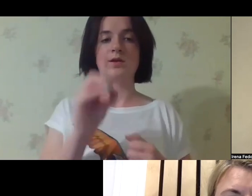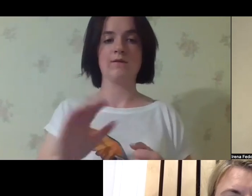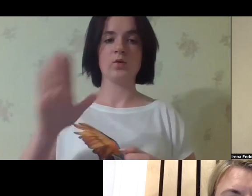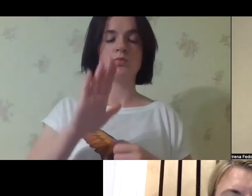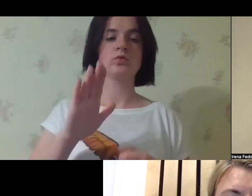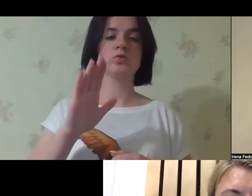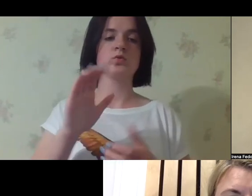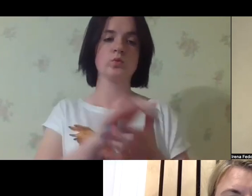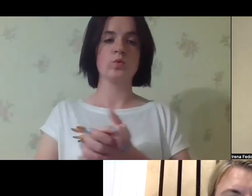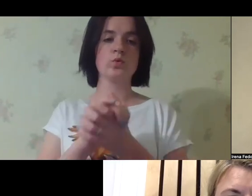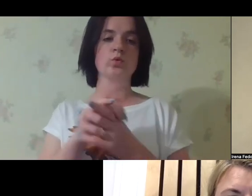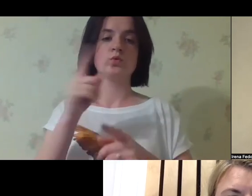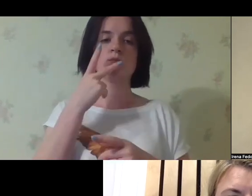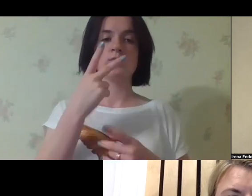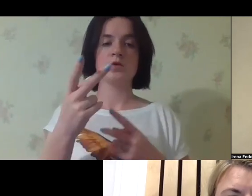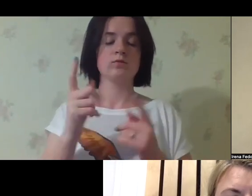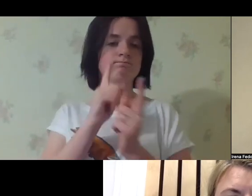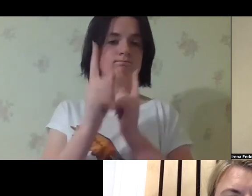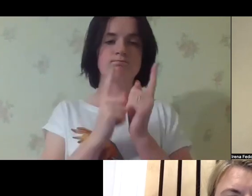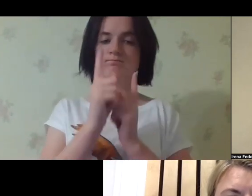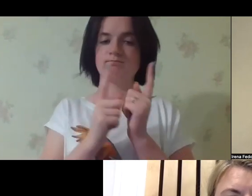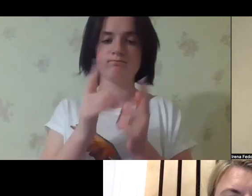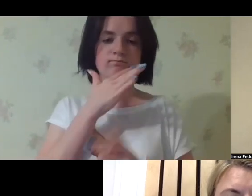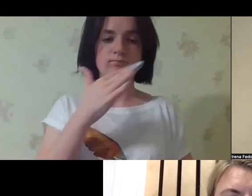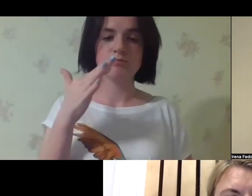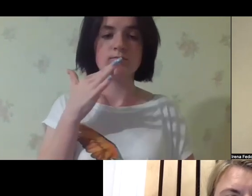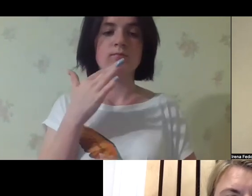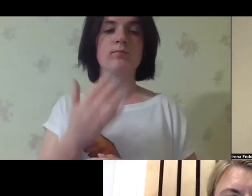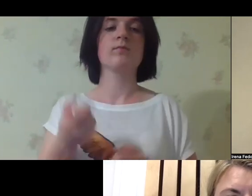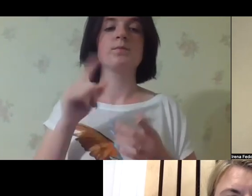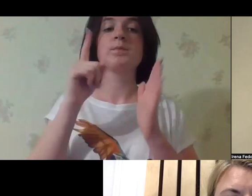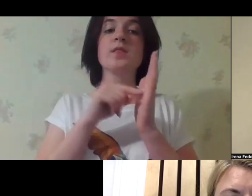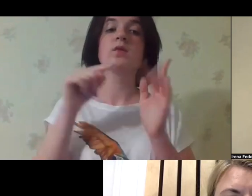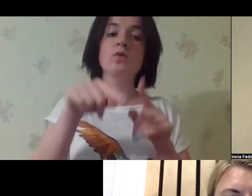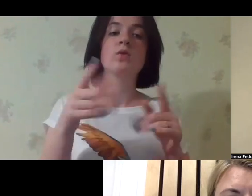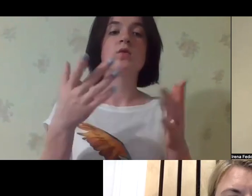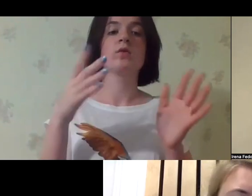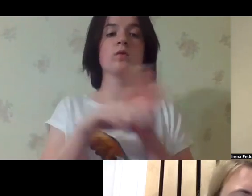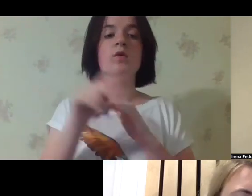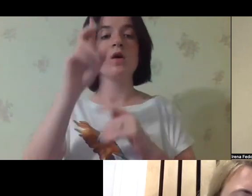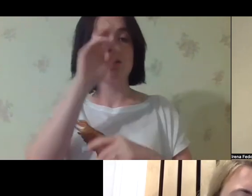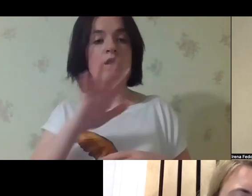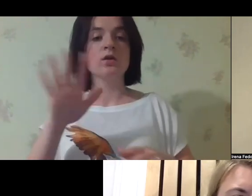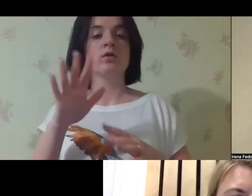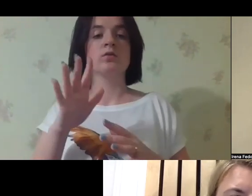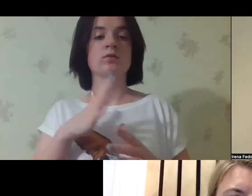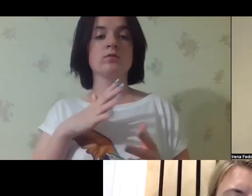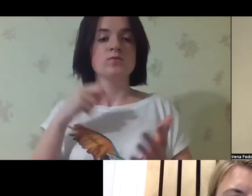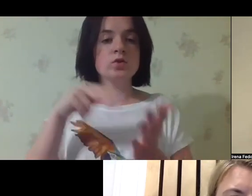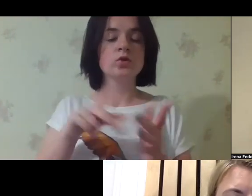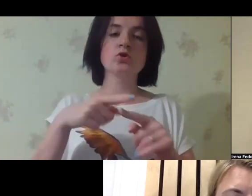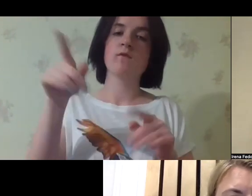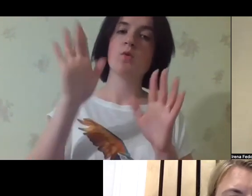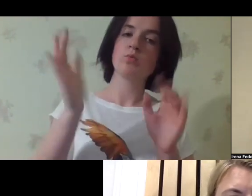promote deinstitutionalization and to receive the support from the EU in that regard. Because the standards have changed in the EU,